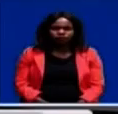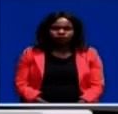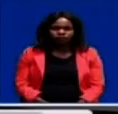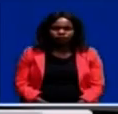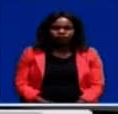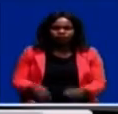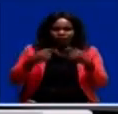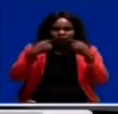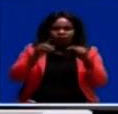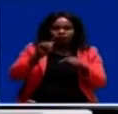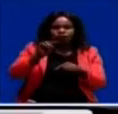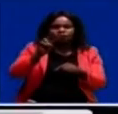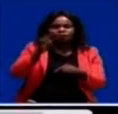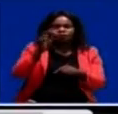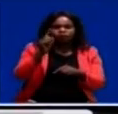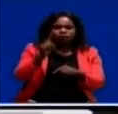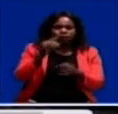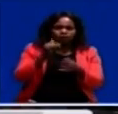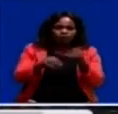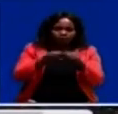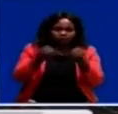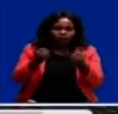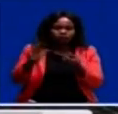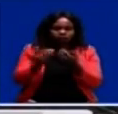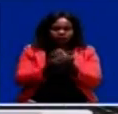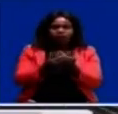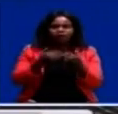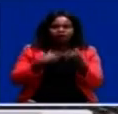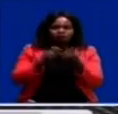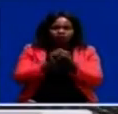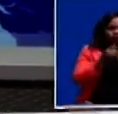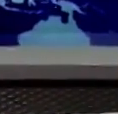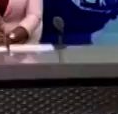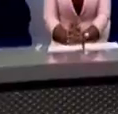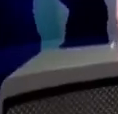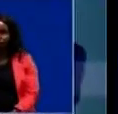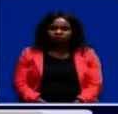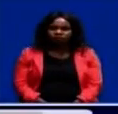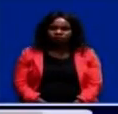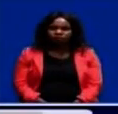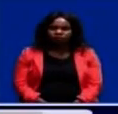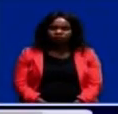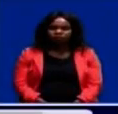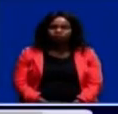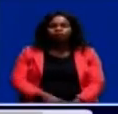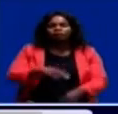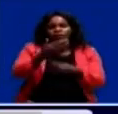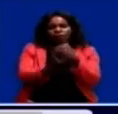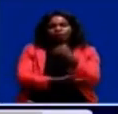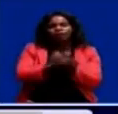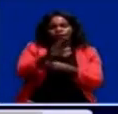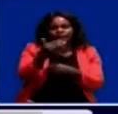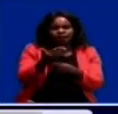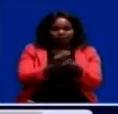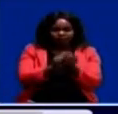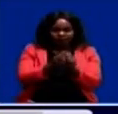This is the news on TV1. We take our last break. When we come back, we have sports news. Stay with us. Welcome back. In